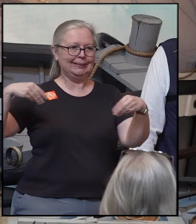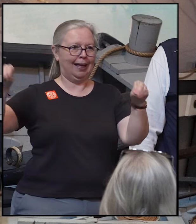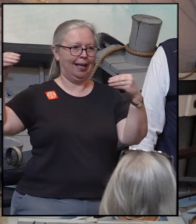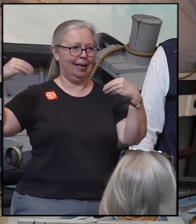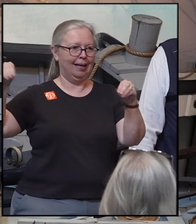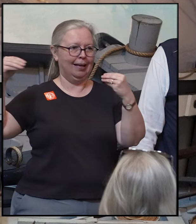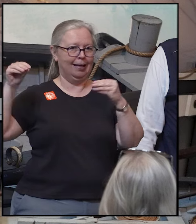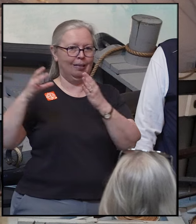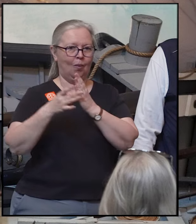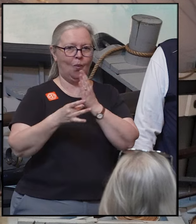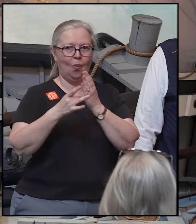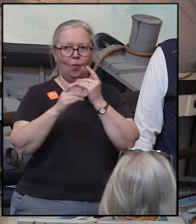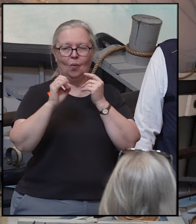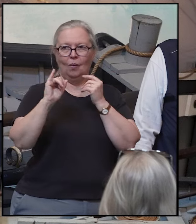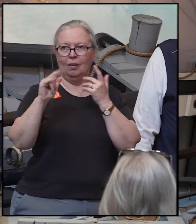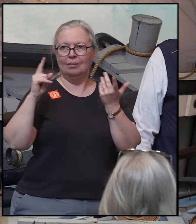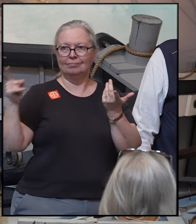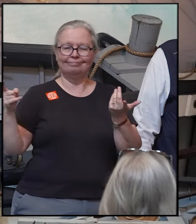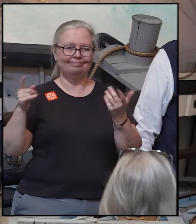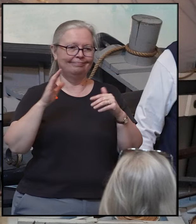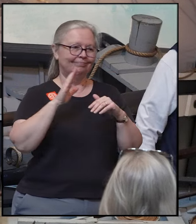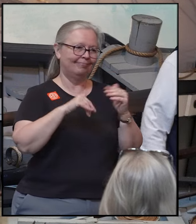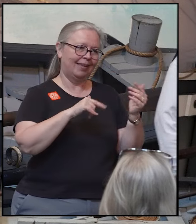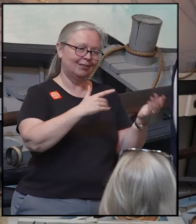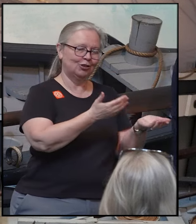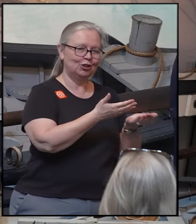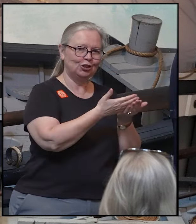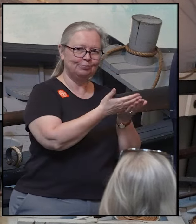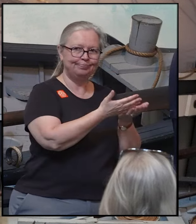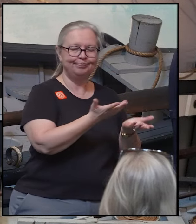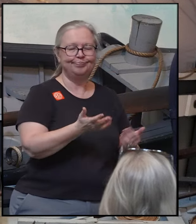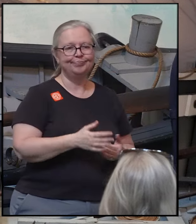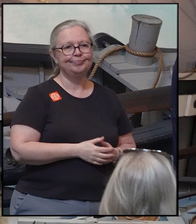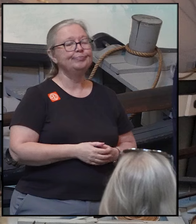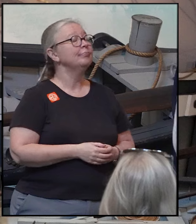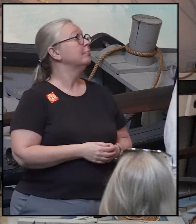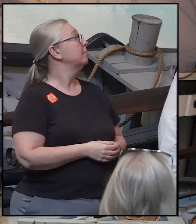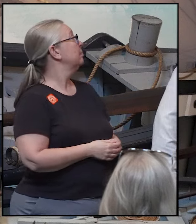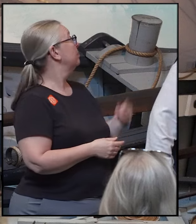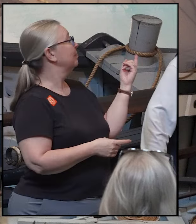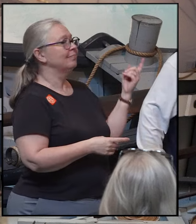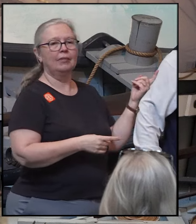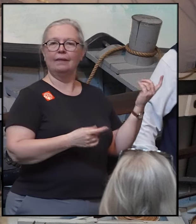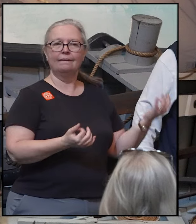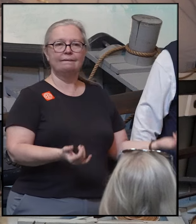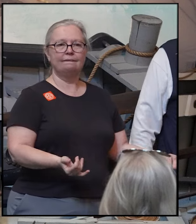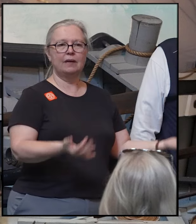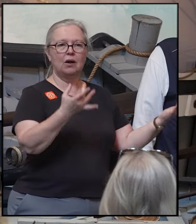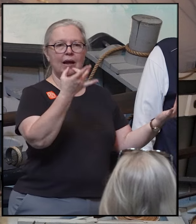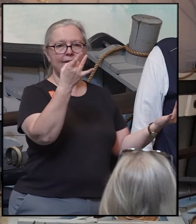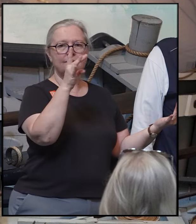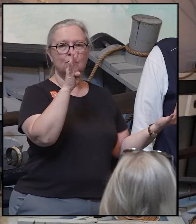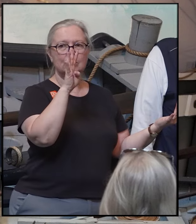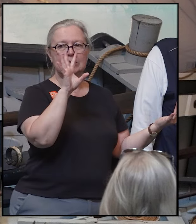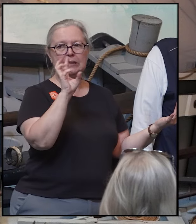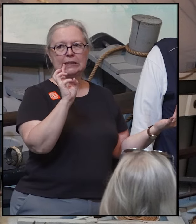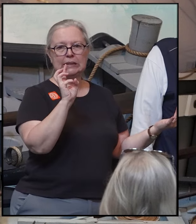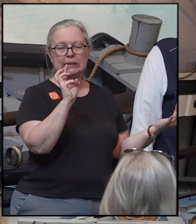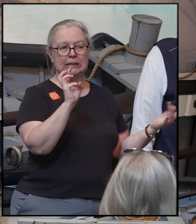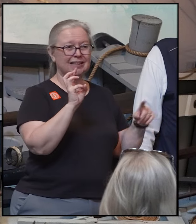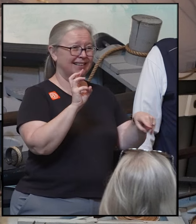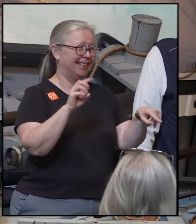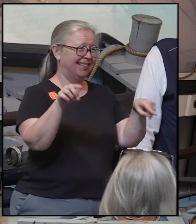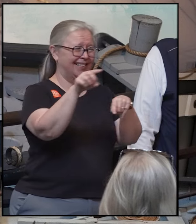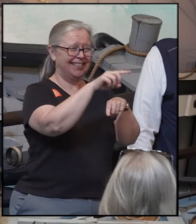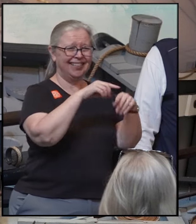via rail rather than by ship. Then, the Great Fire of 1846 burned a third